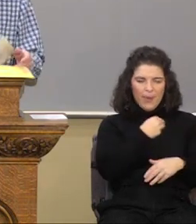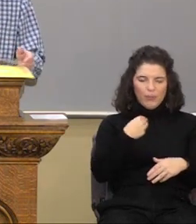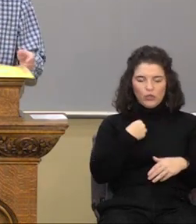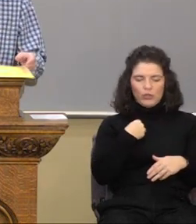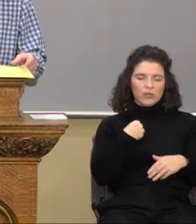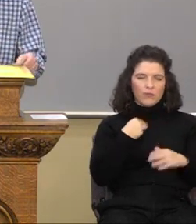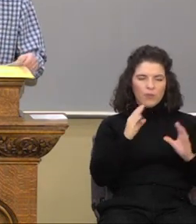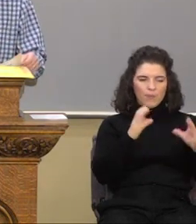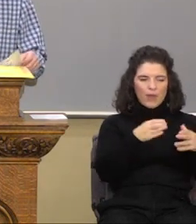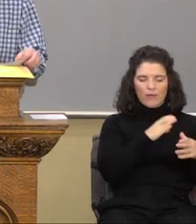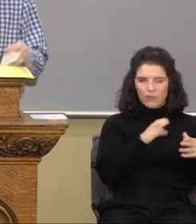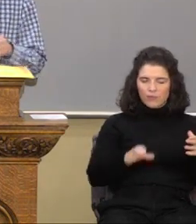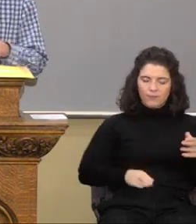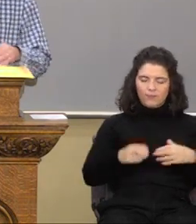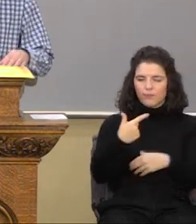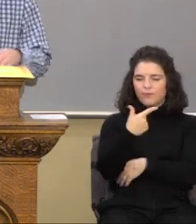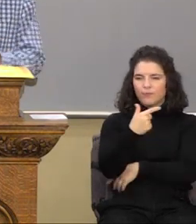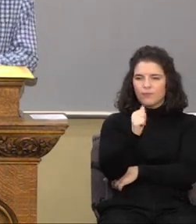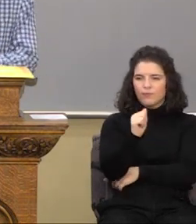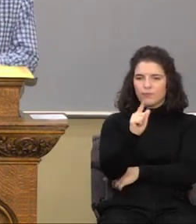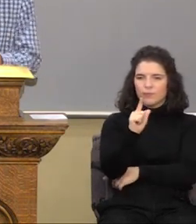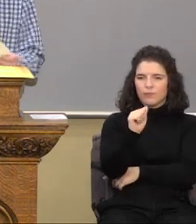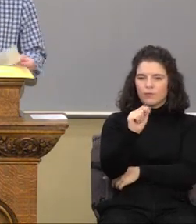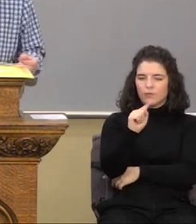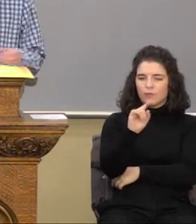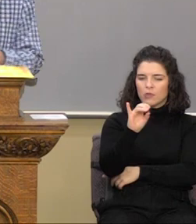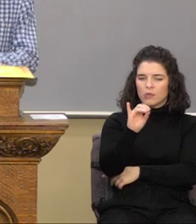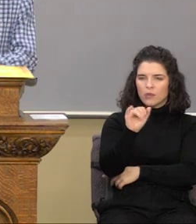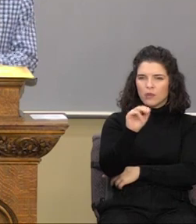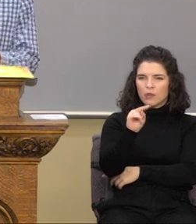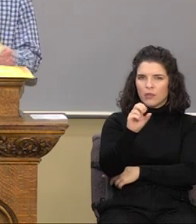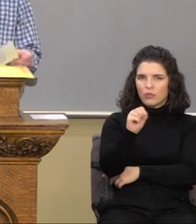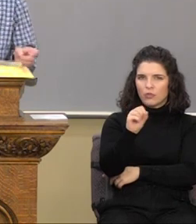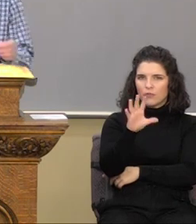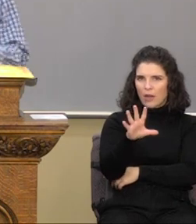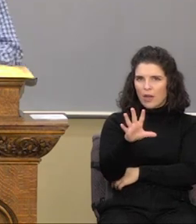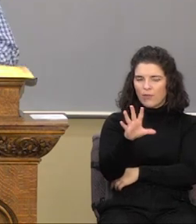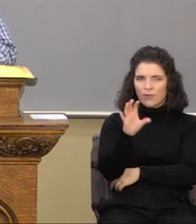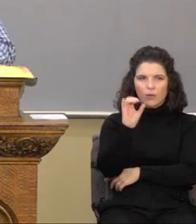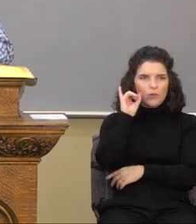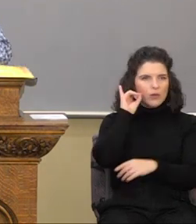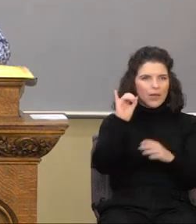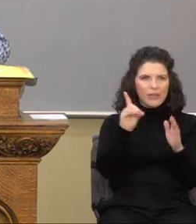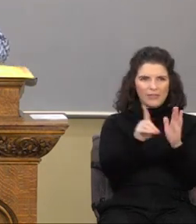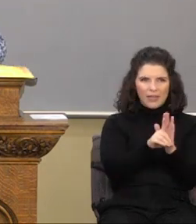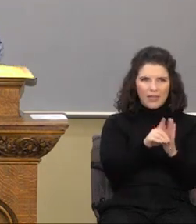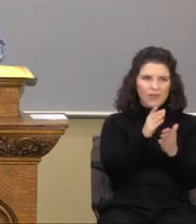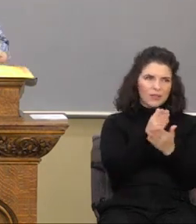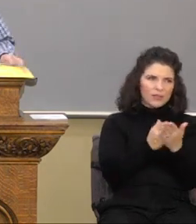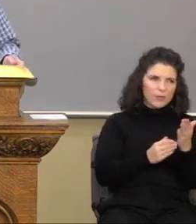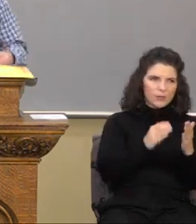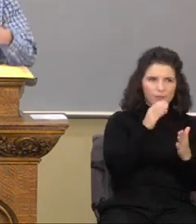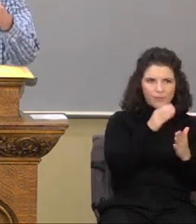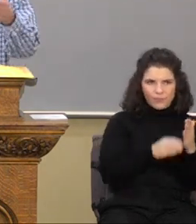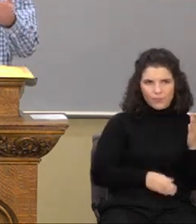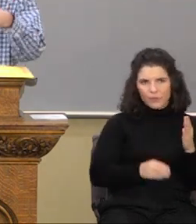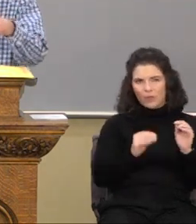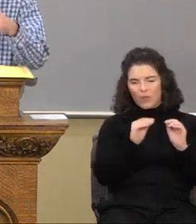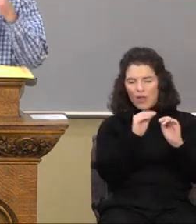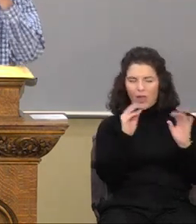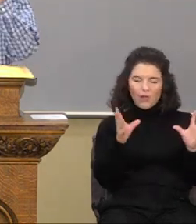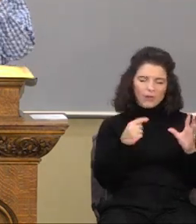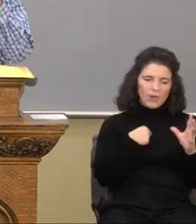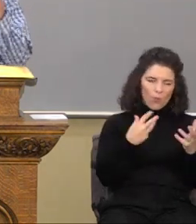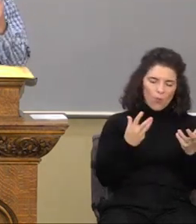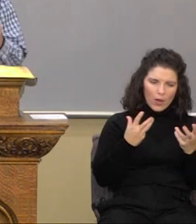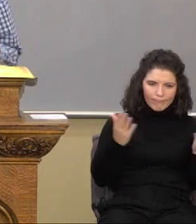five. Let's just identify some of the passages. And obviously, I would encourage you to for you to study